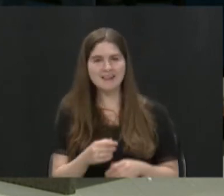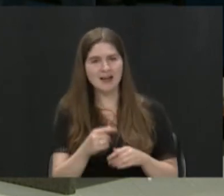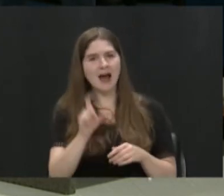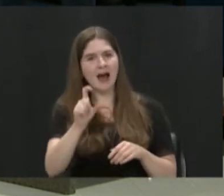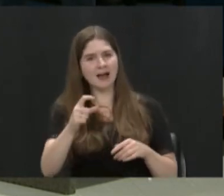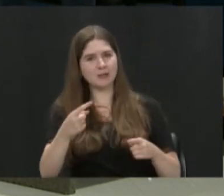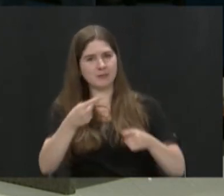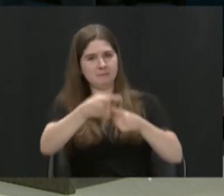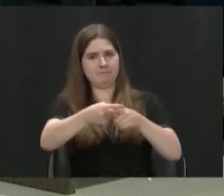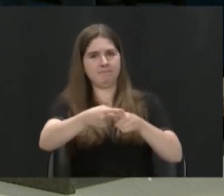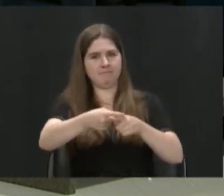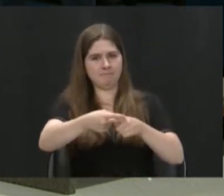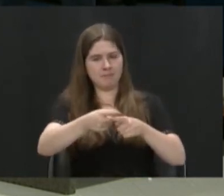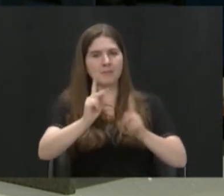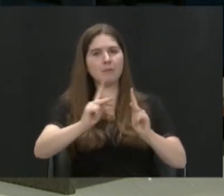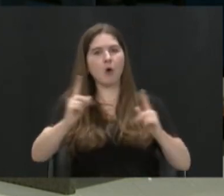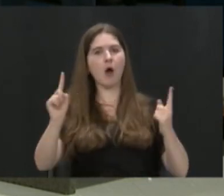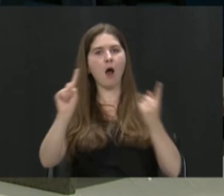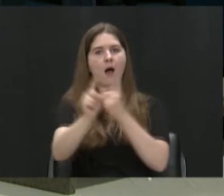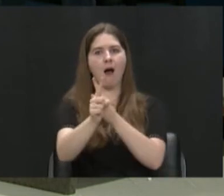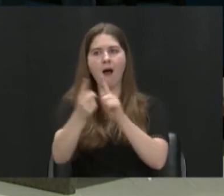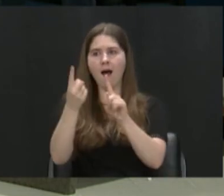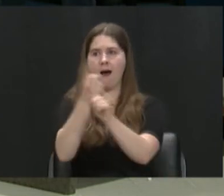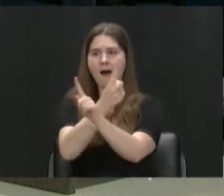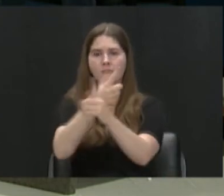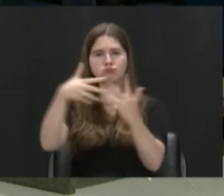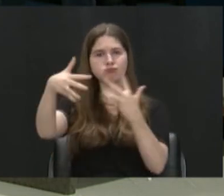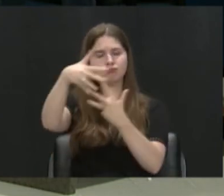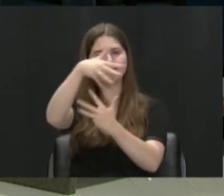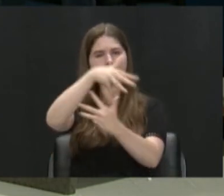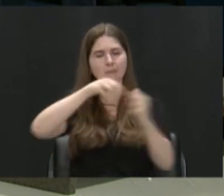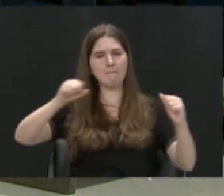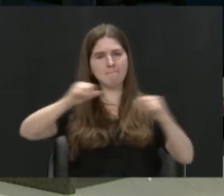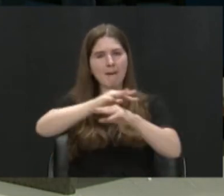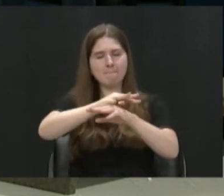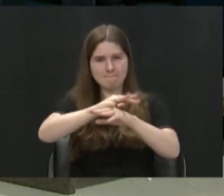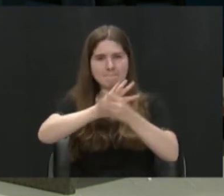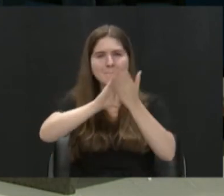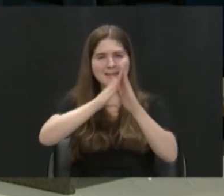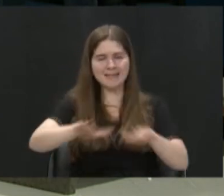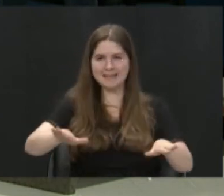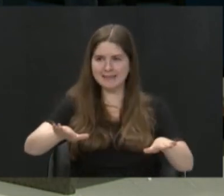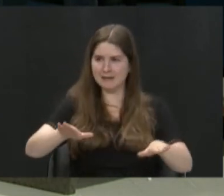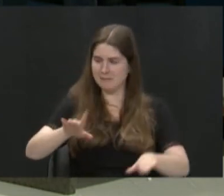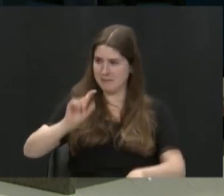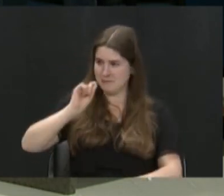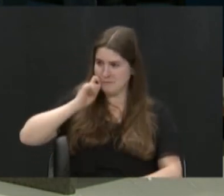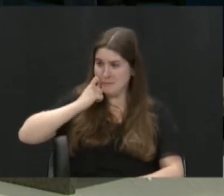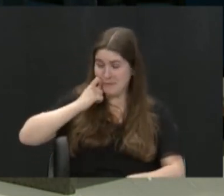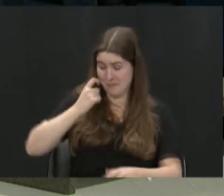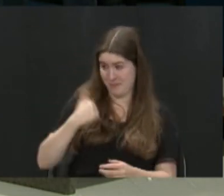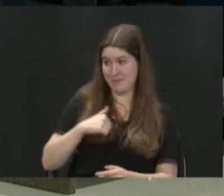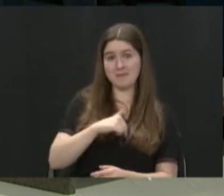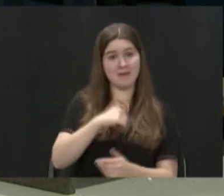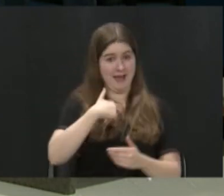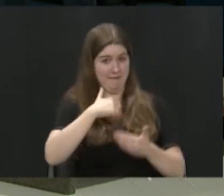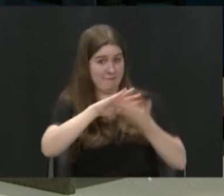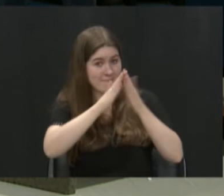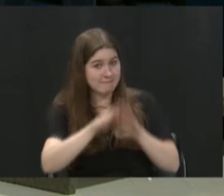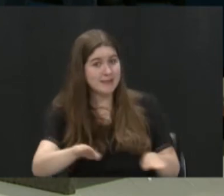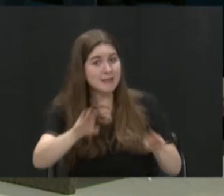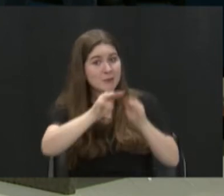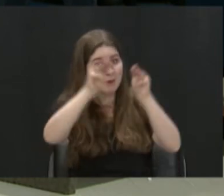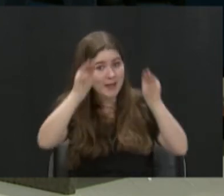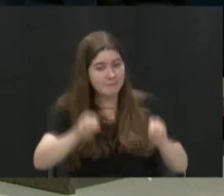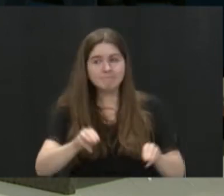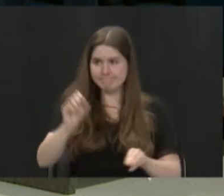of paths and a place of peace, a confluence of peace. That's so cool. I'm glad you shared that. Museum, right? Yeah. Yeah, one of the few